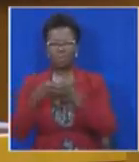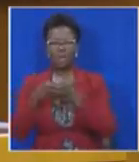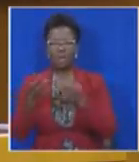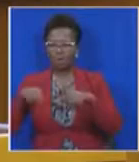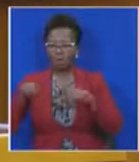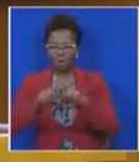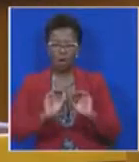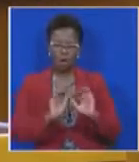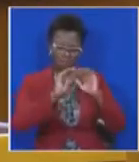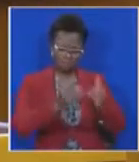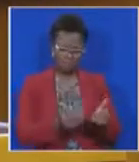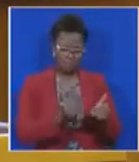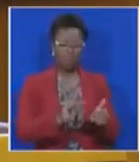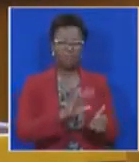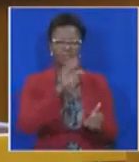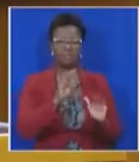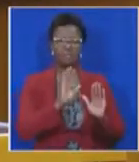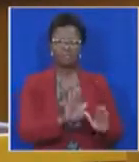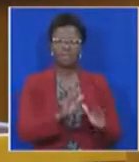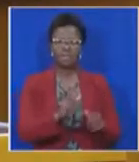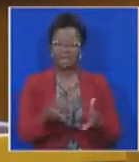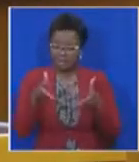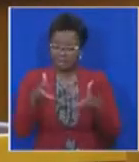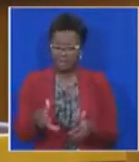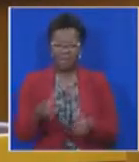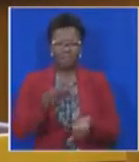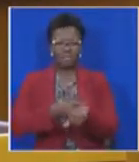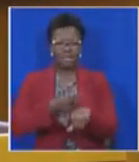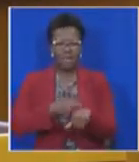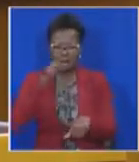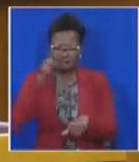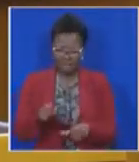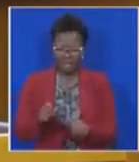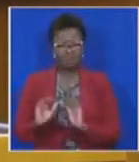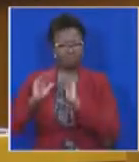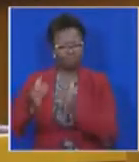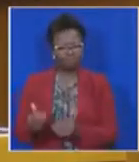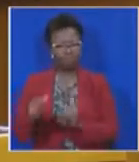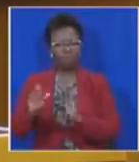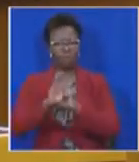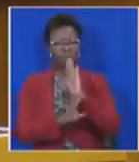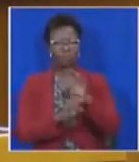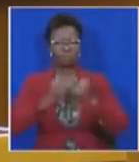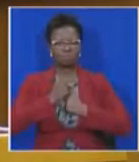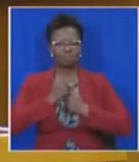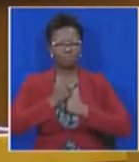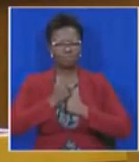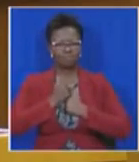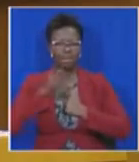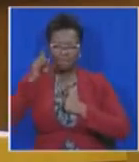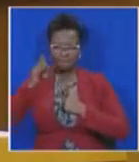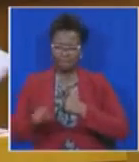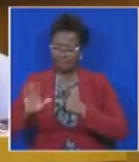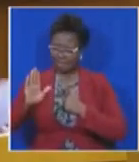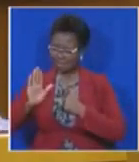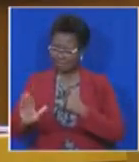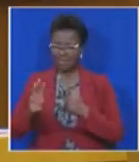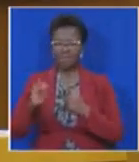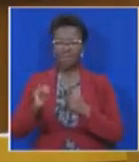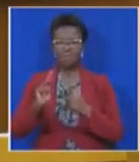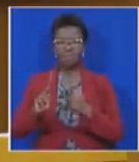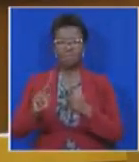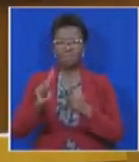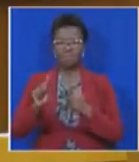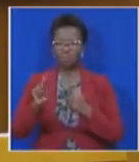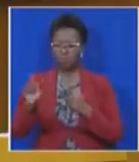South Africa. It is time for us all to defend our constitution. It is time to insist that Mr. Zuma vacates the presidency.